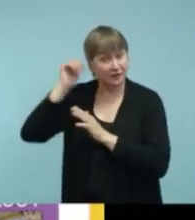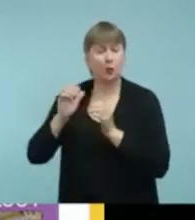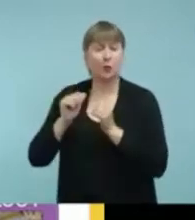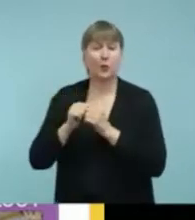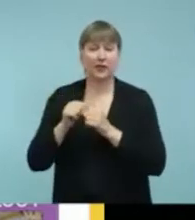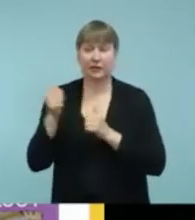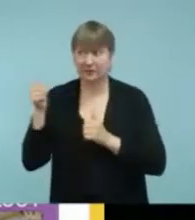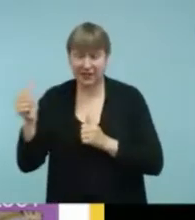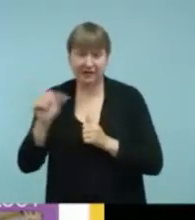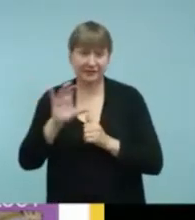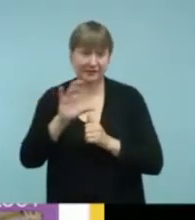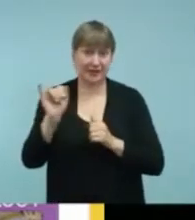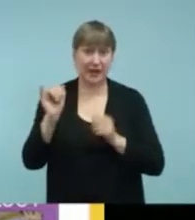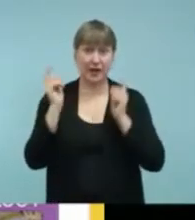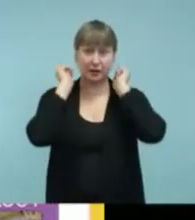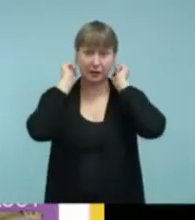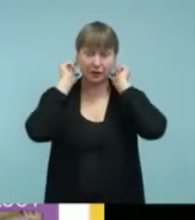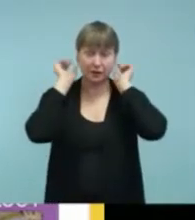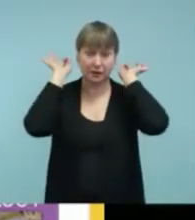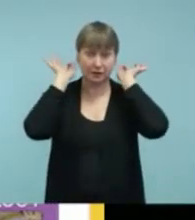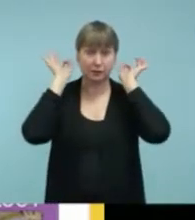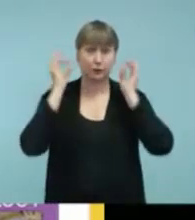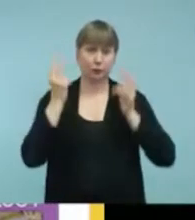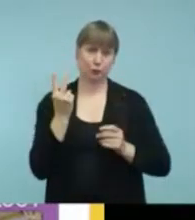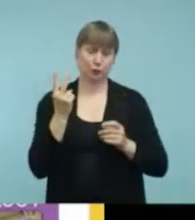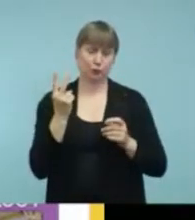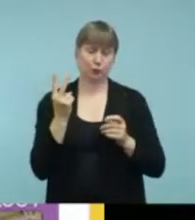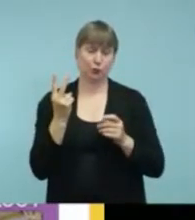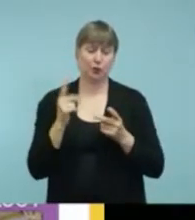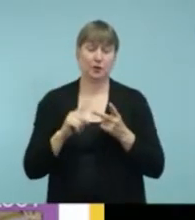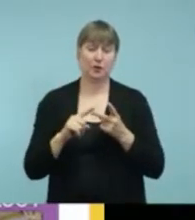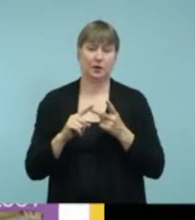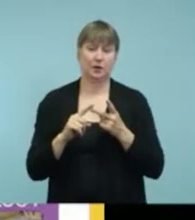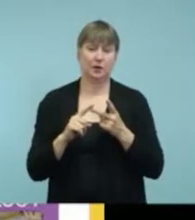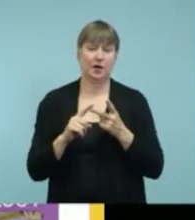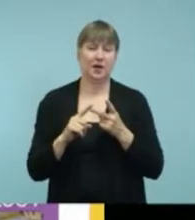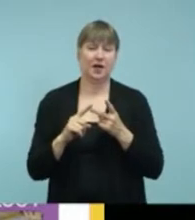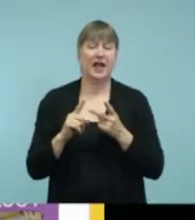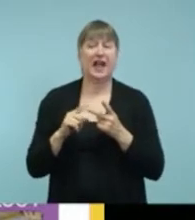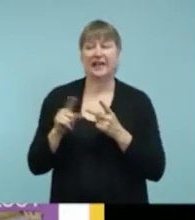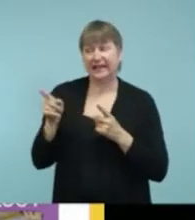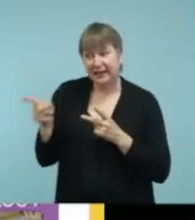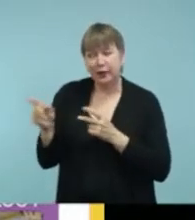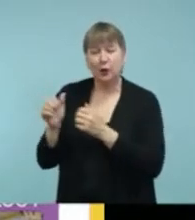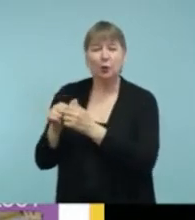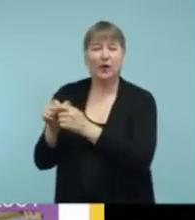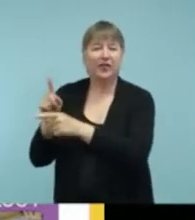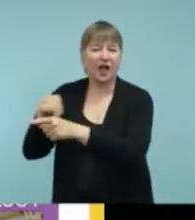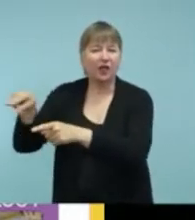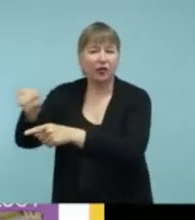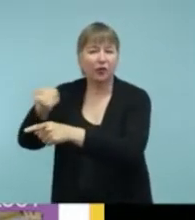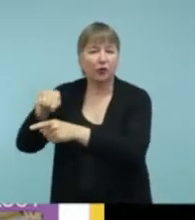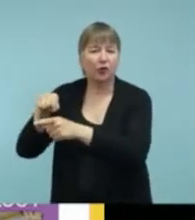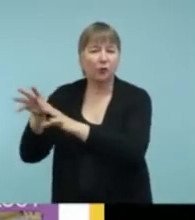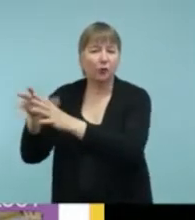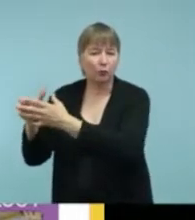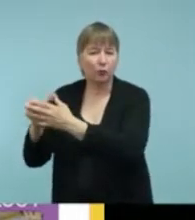implants and, um, he and his colleagues wrote this really great book. Um, that's a very good resource.